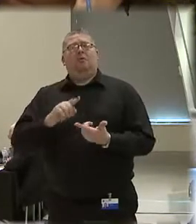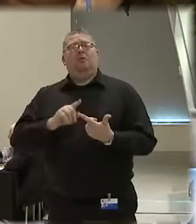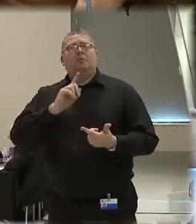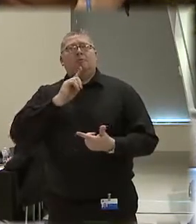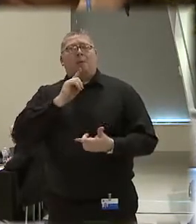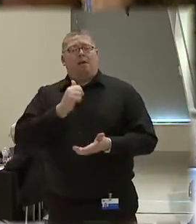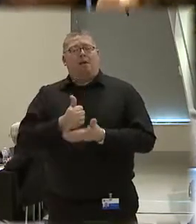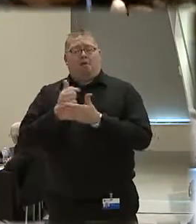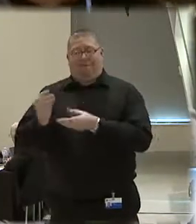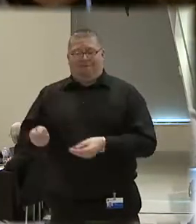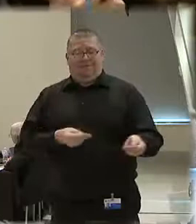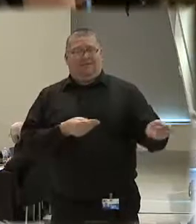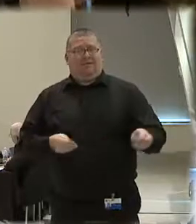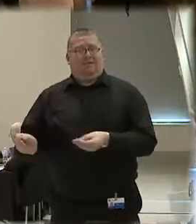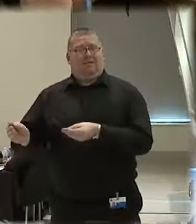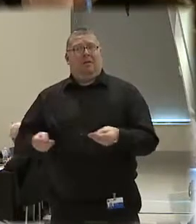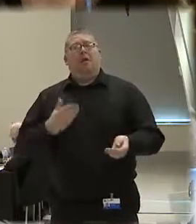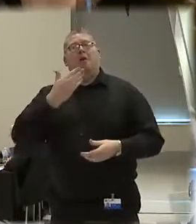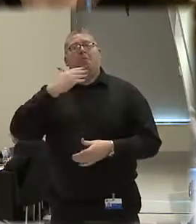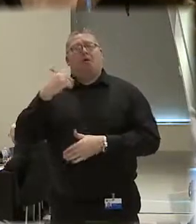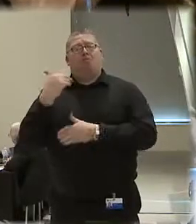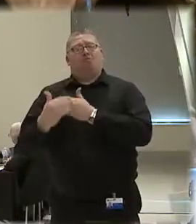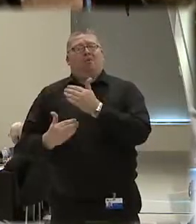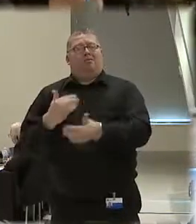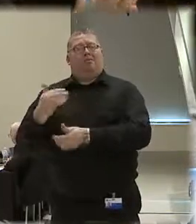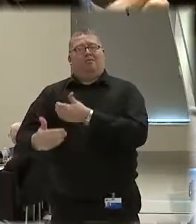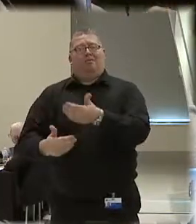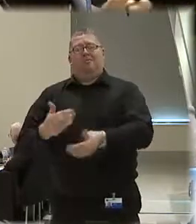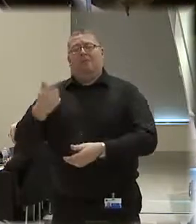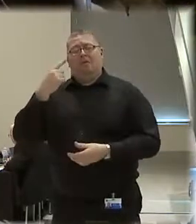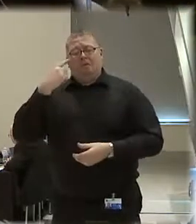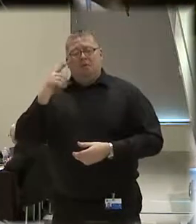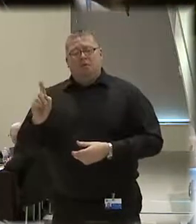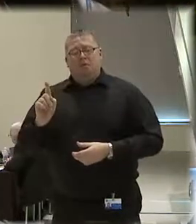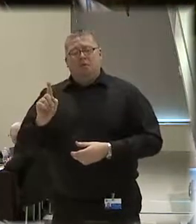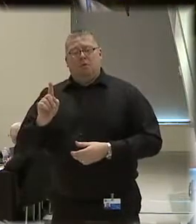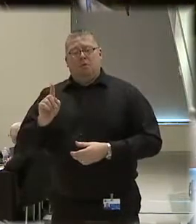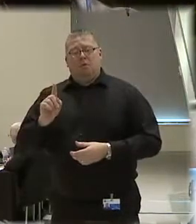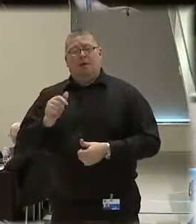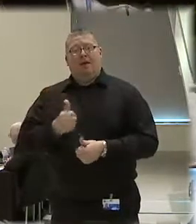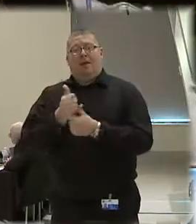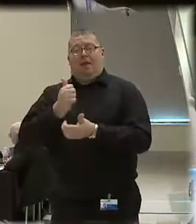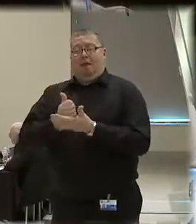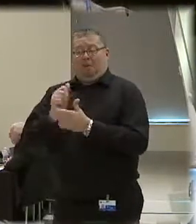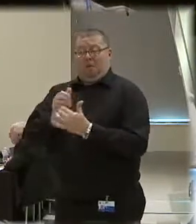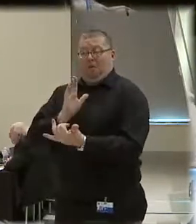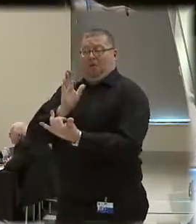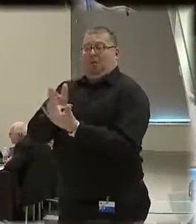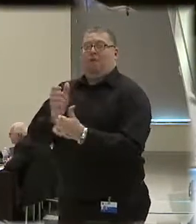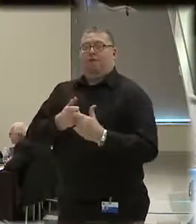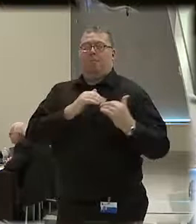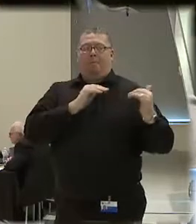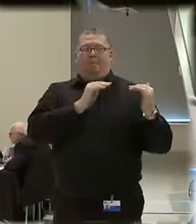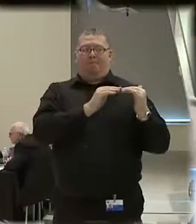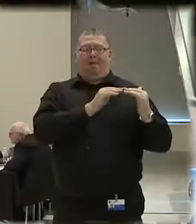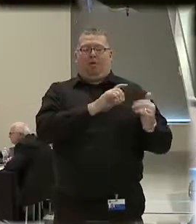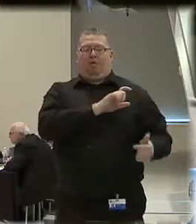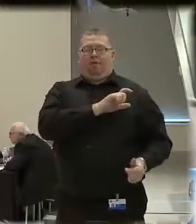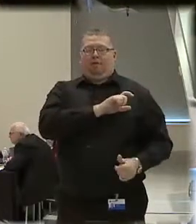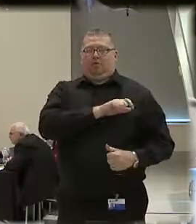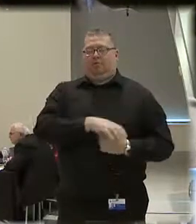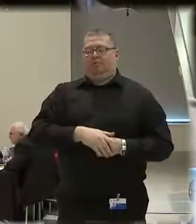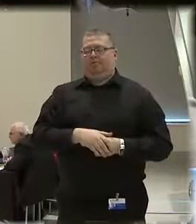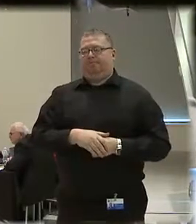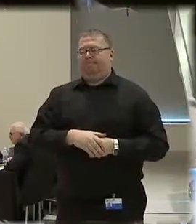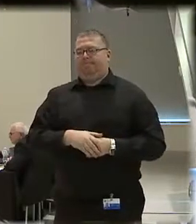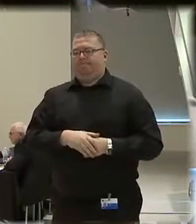facilitate a better process for intervention from peer officers? Well, this